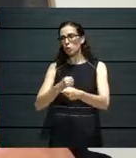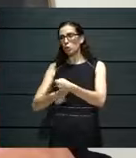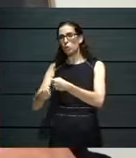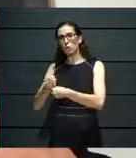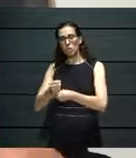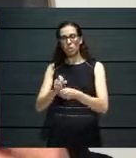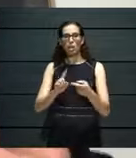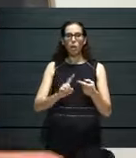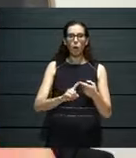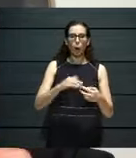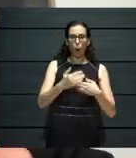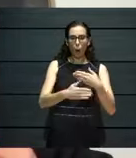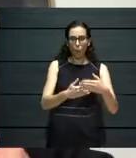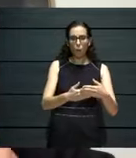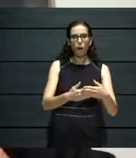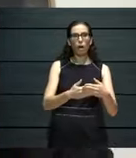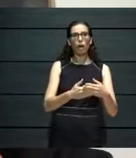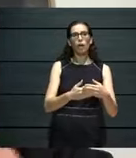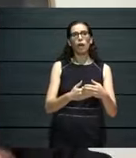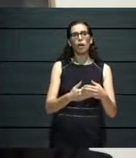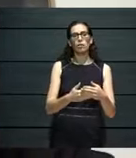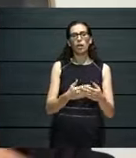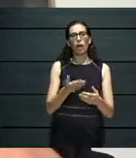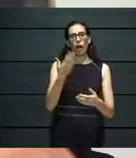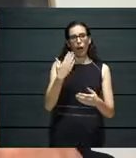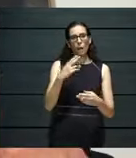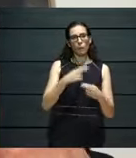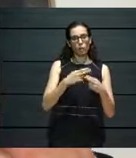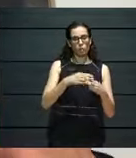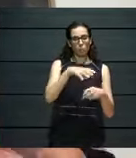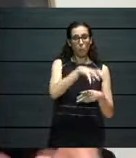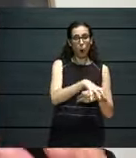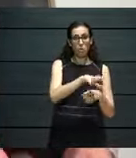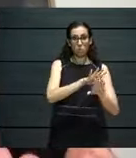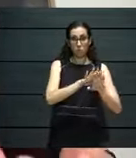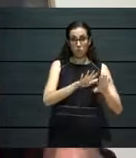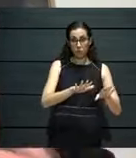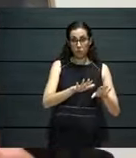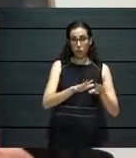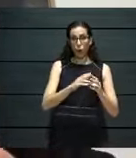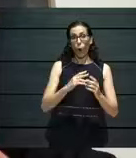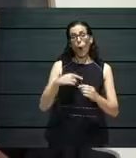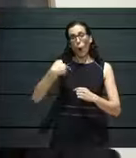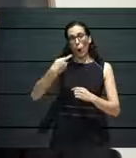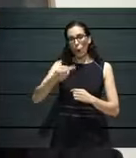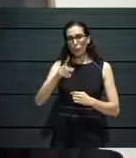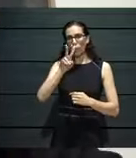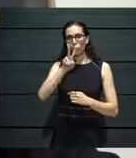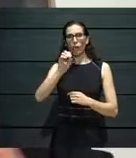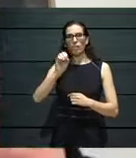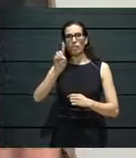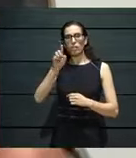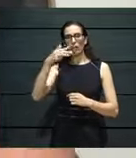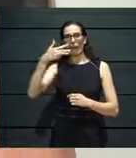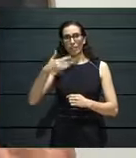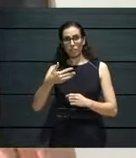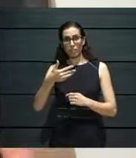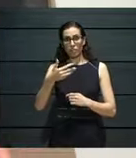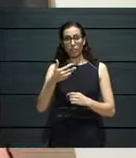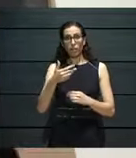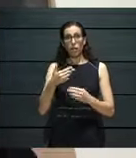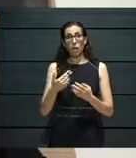years, being very residency-based to, in 2019, focusing on a year